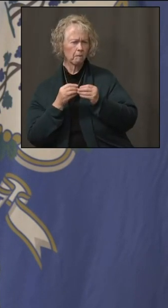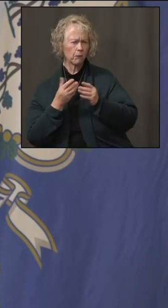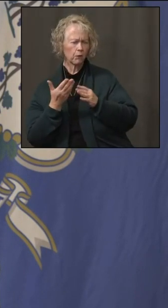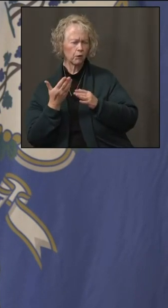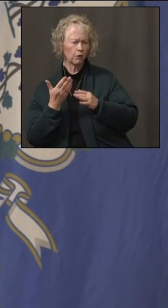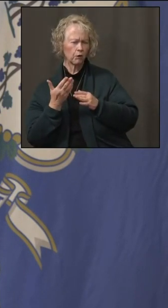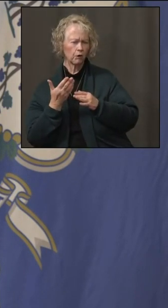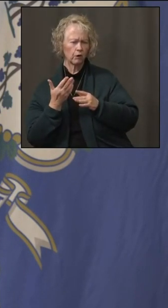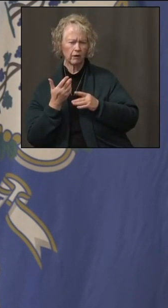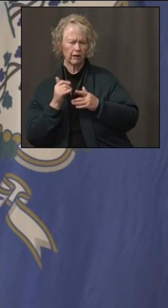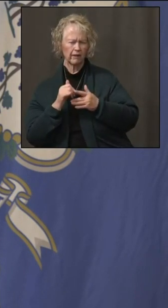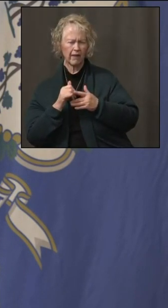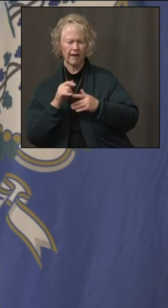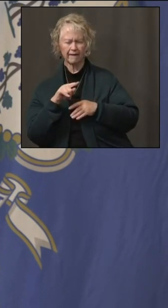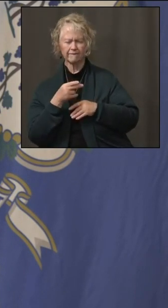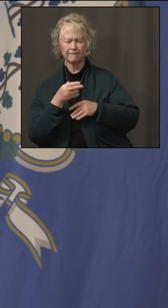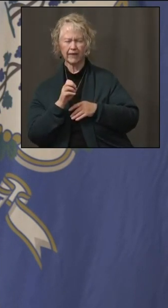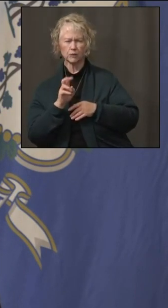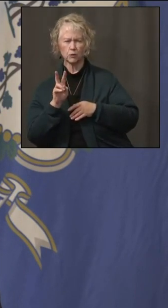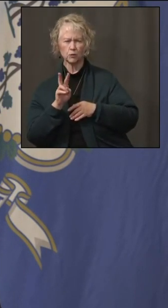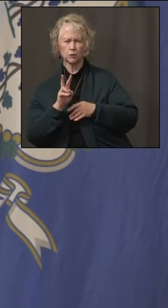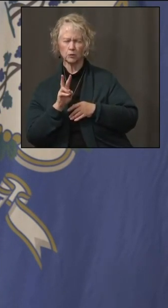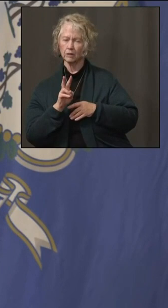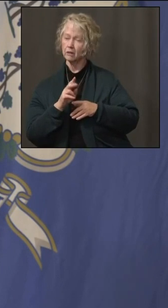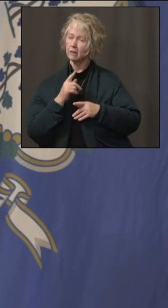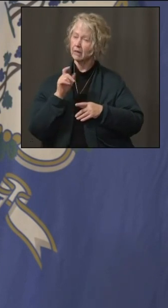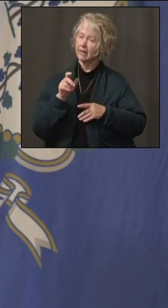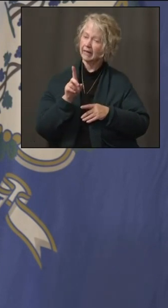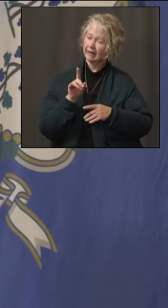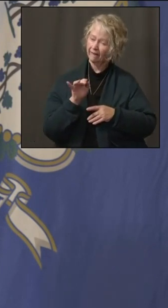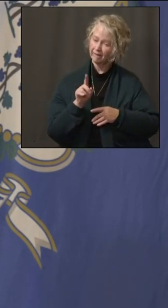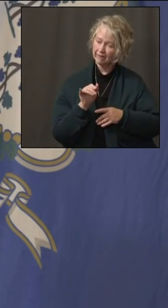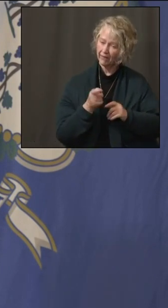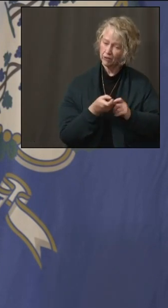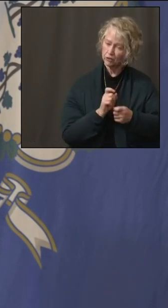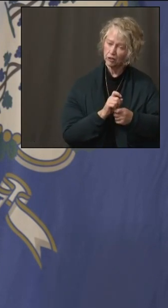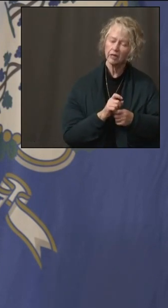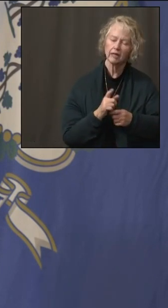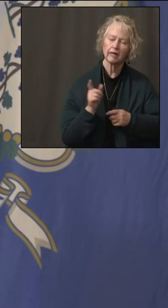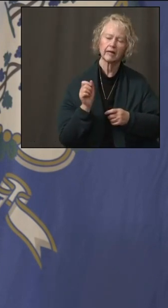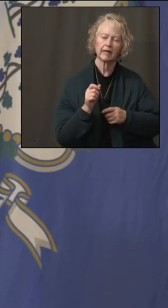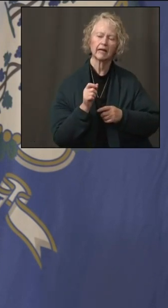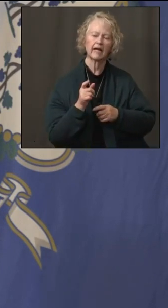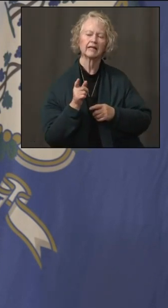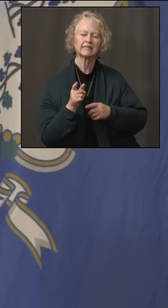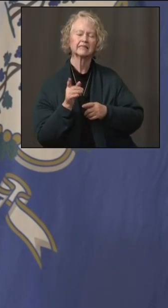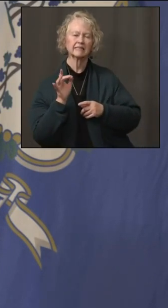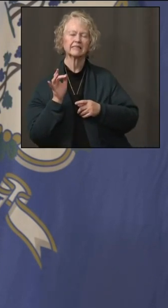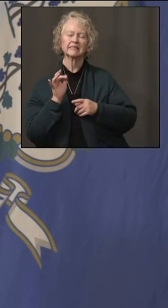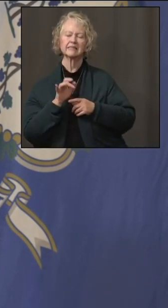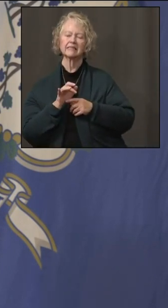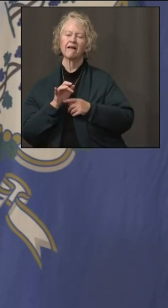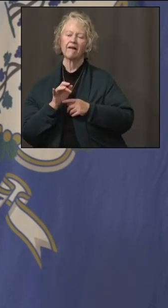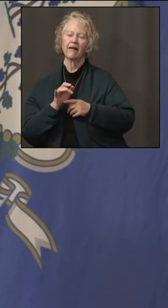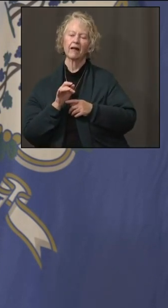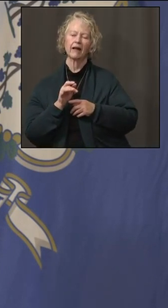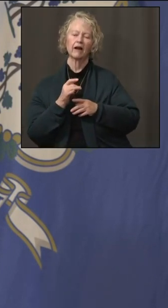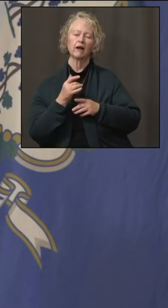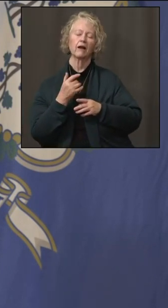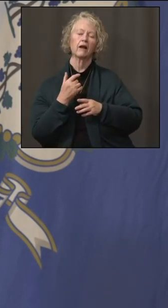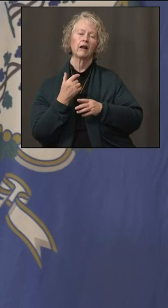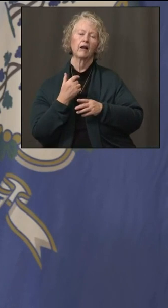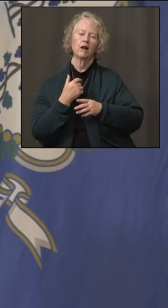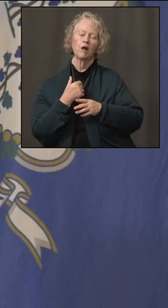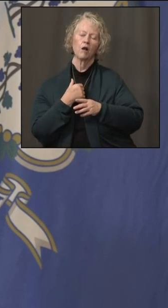initially about the phase two go back? Is that a change, David? Yeah, Governor, if I may, that was a typo that I should have caught earlier. We are at eight